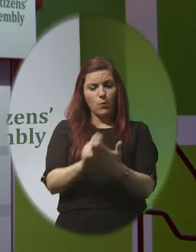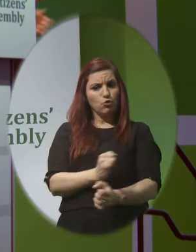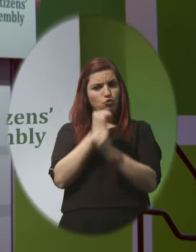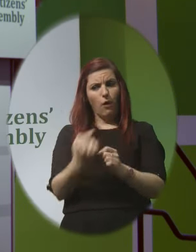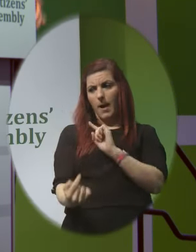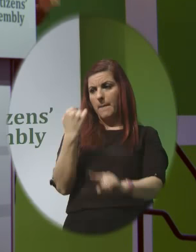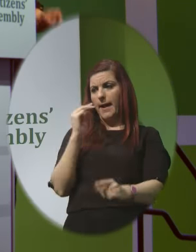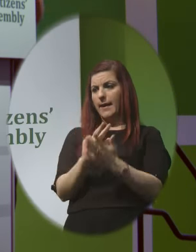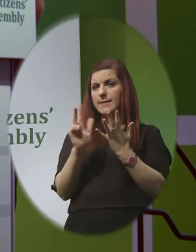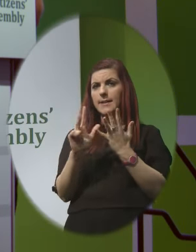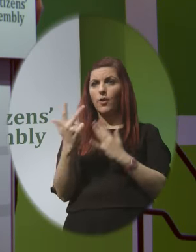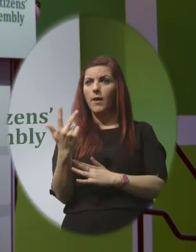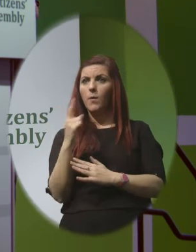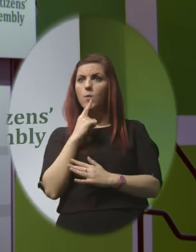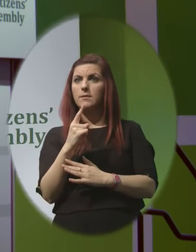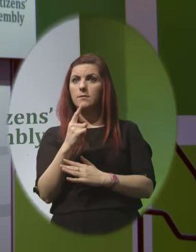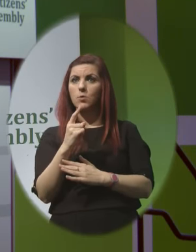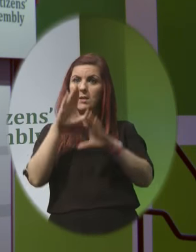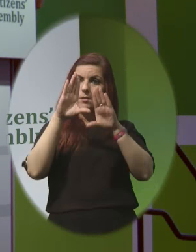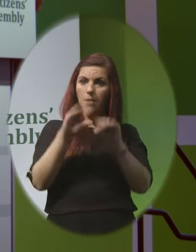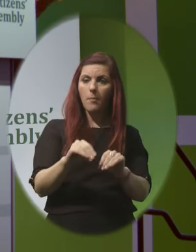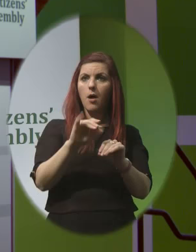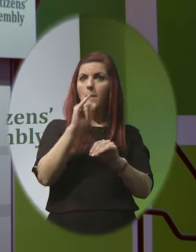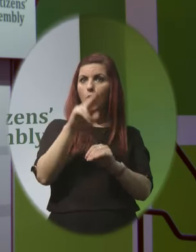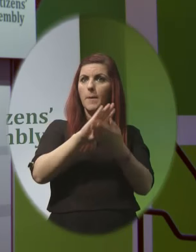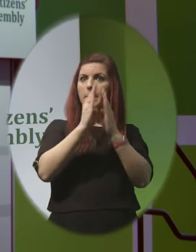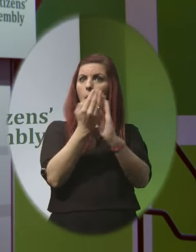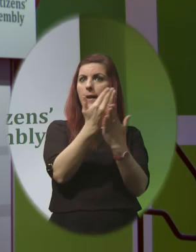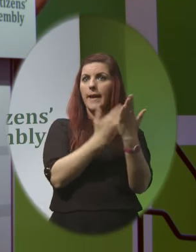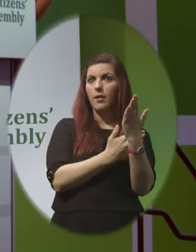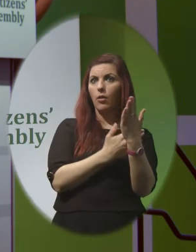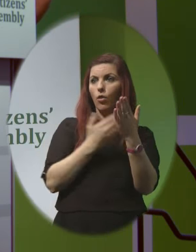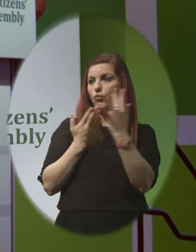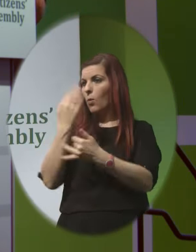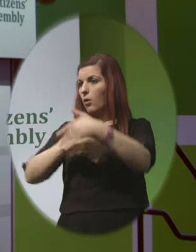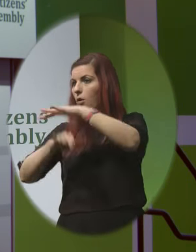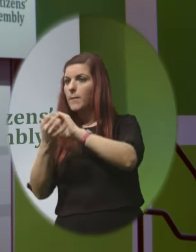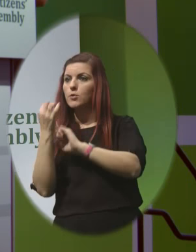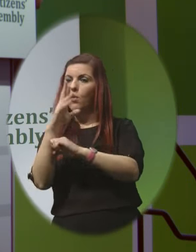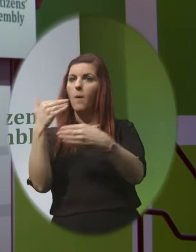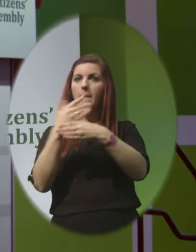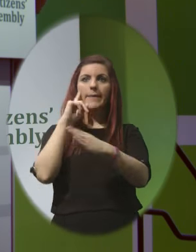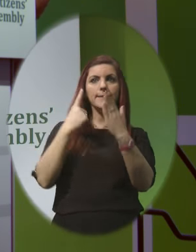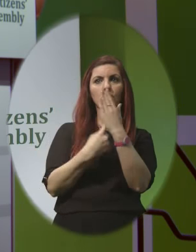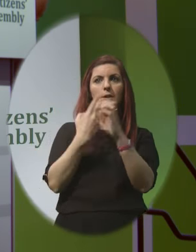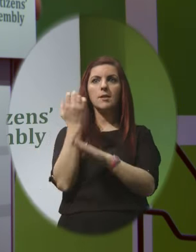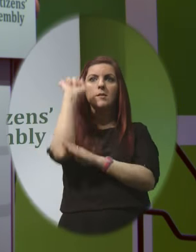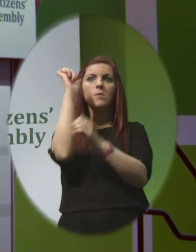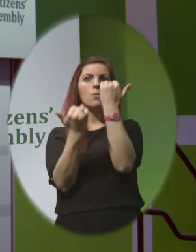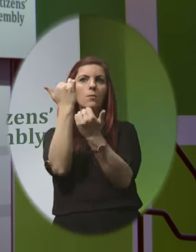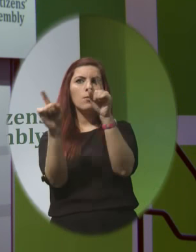Was to prevent the legalisation of abortion Either by act of the Oireachtas or by a decision of the Supreme Court